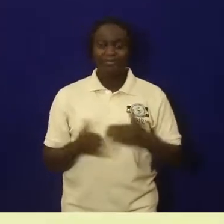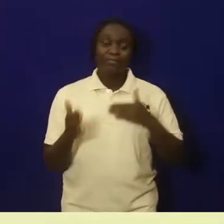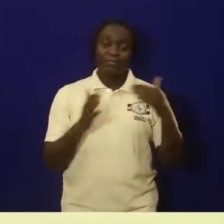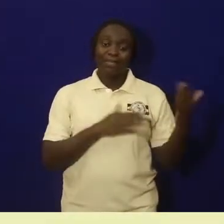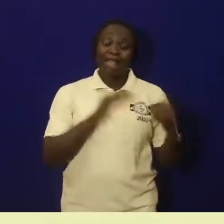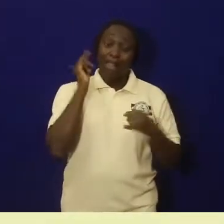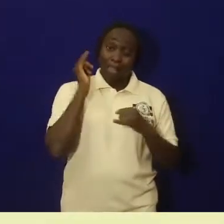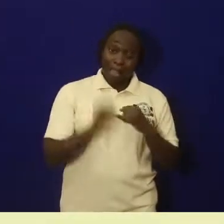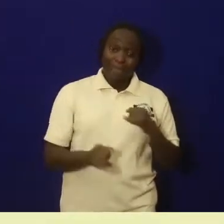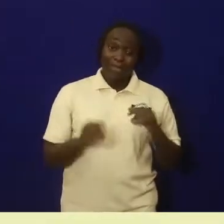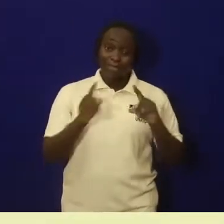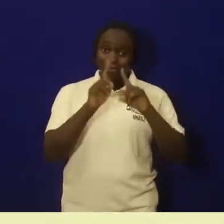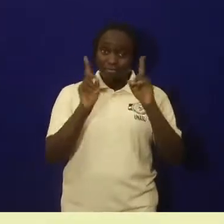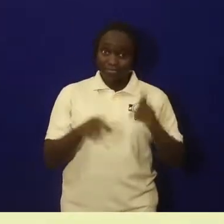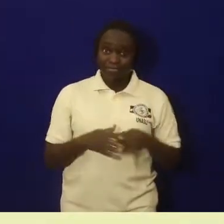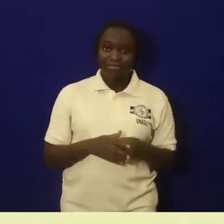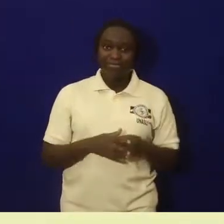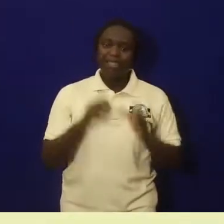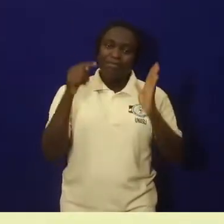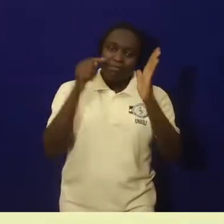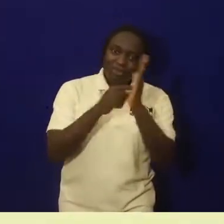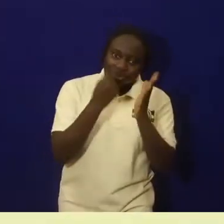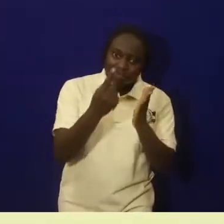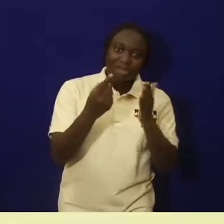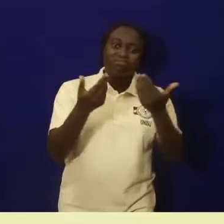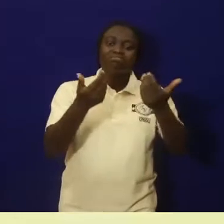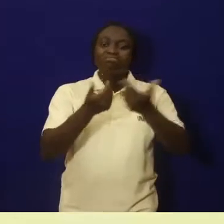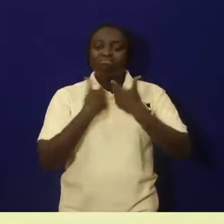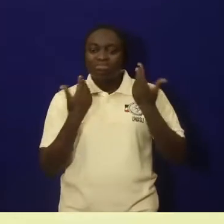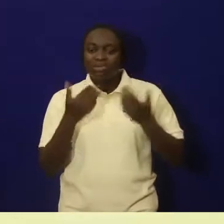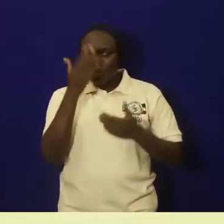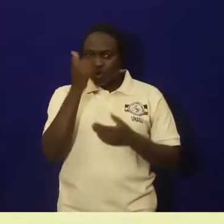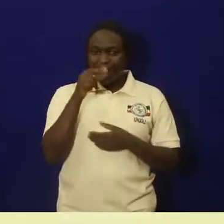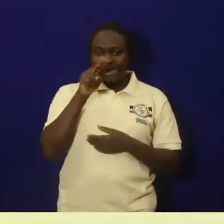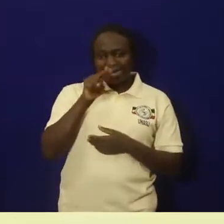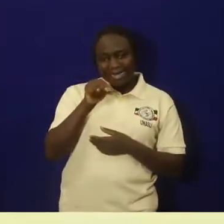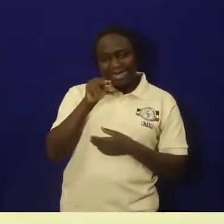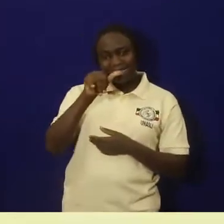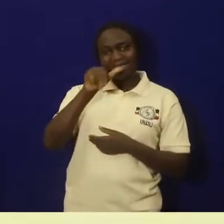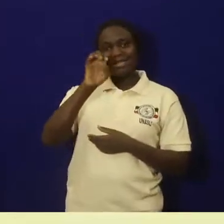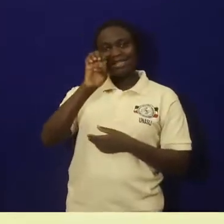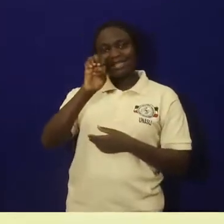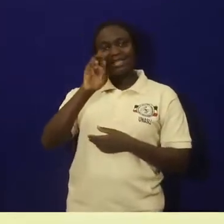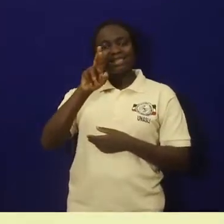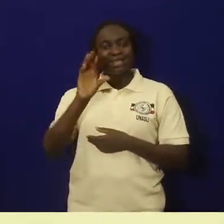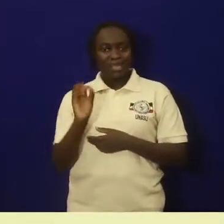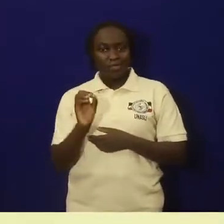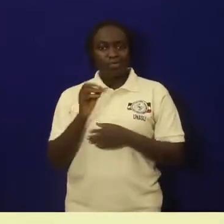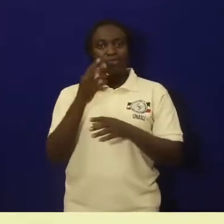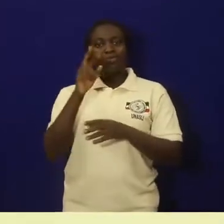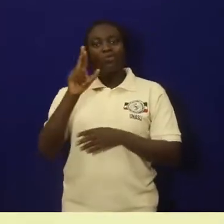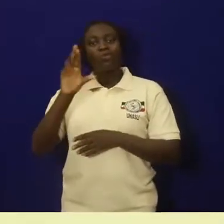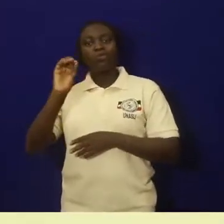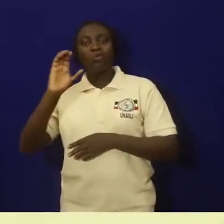The last question says that suggests one reason why Akiyoro-je is